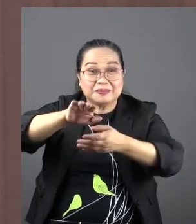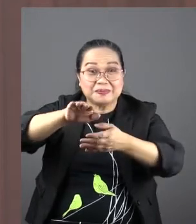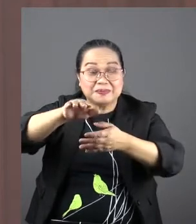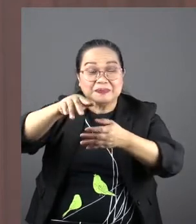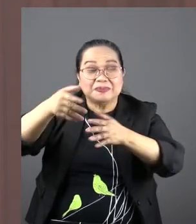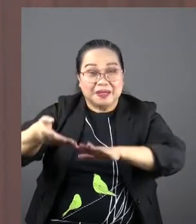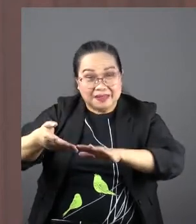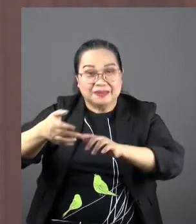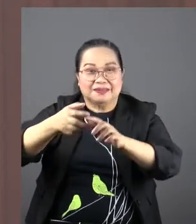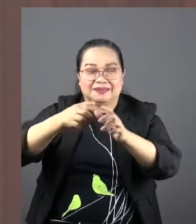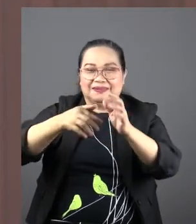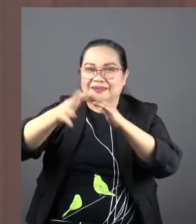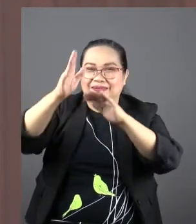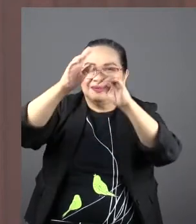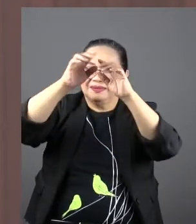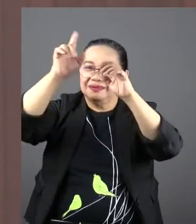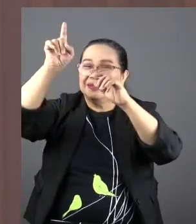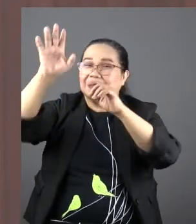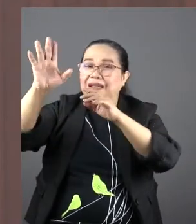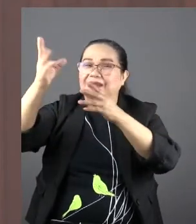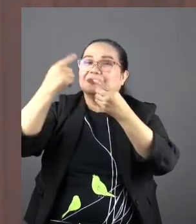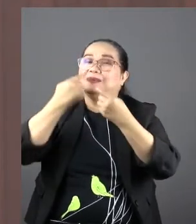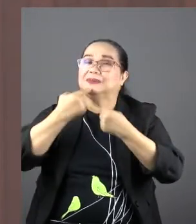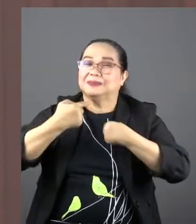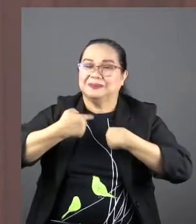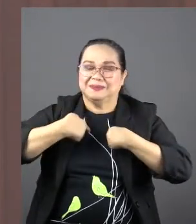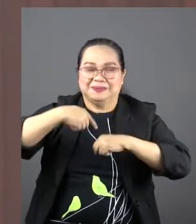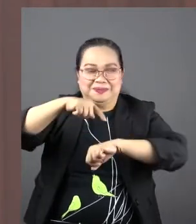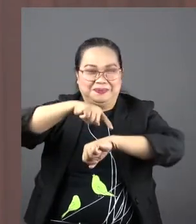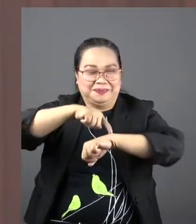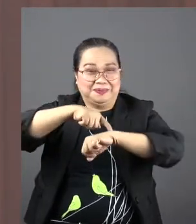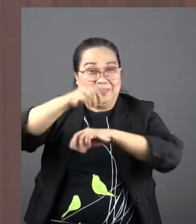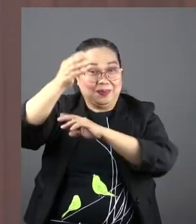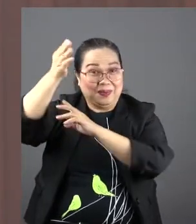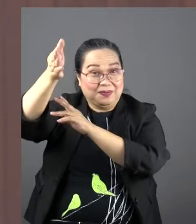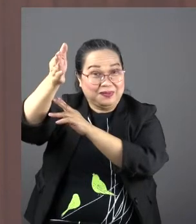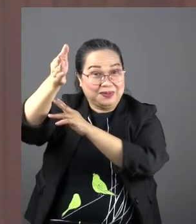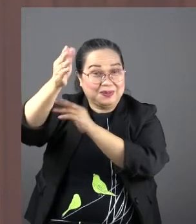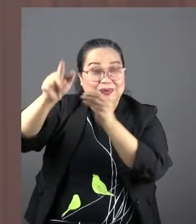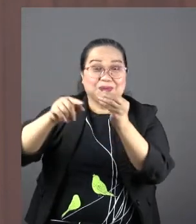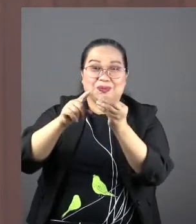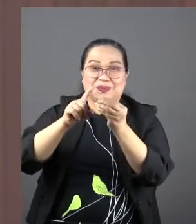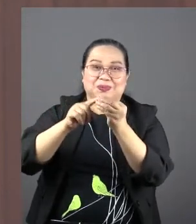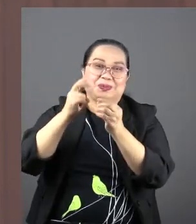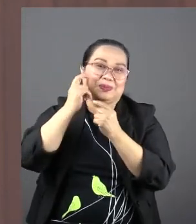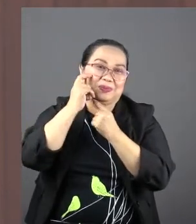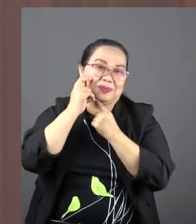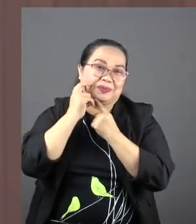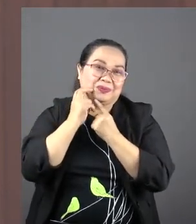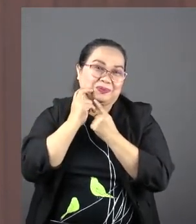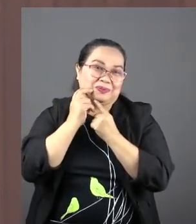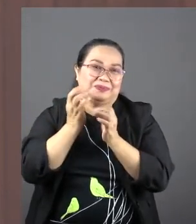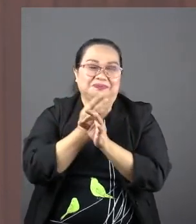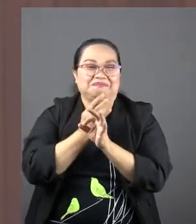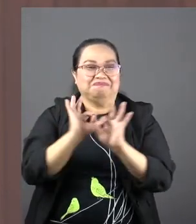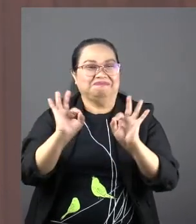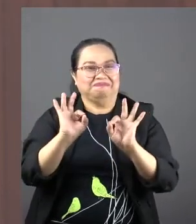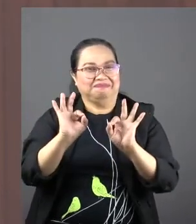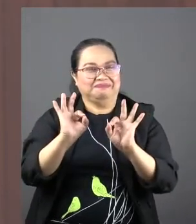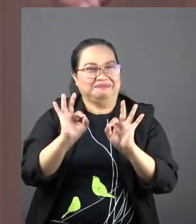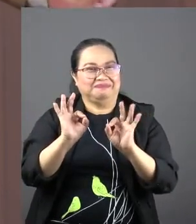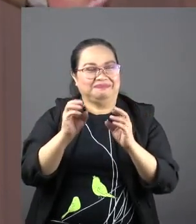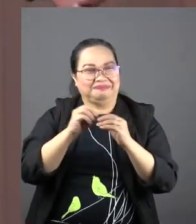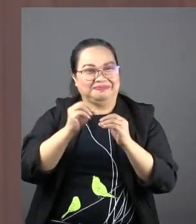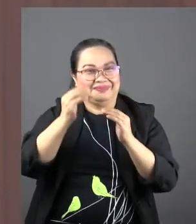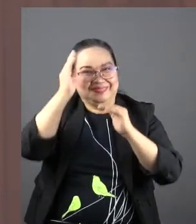schedule. And perhaps he was referring to the time in the future when wine will freely flow. Perhaps in the